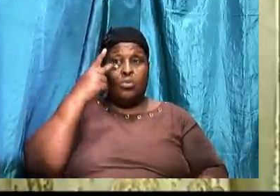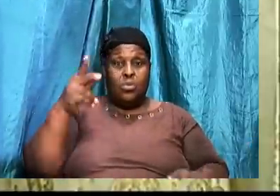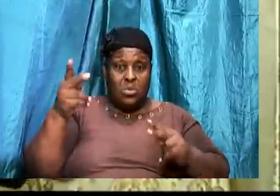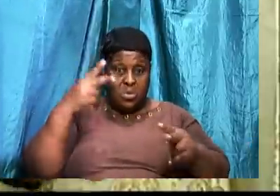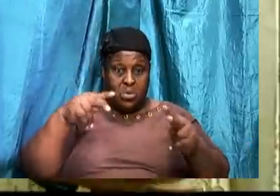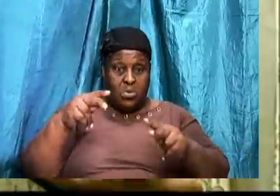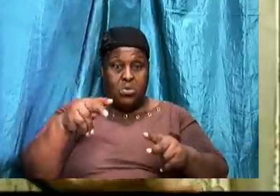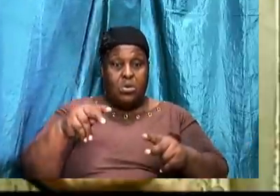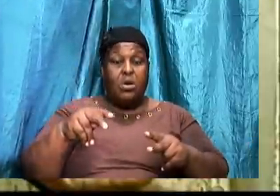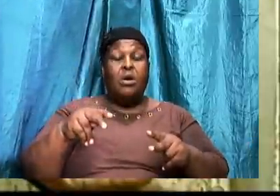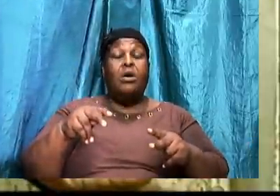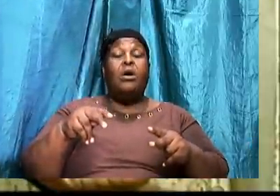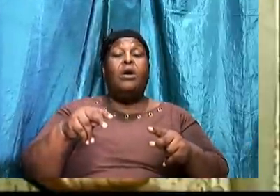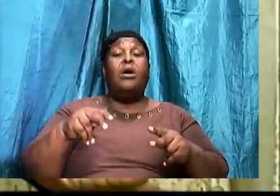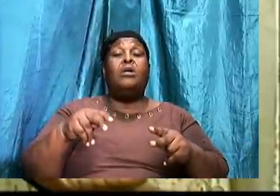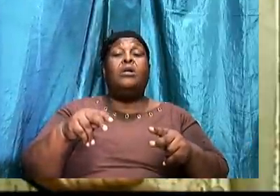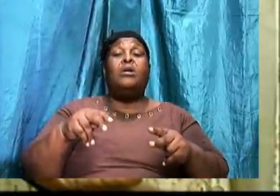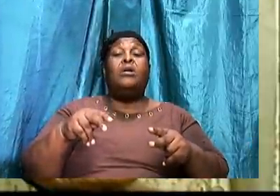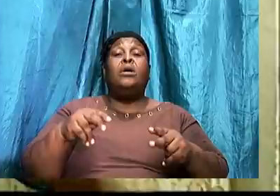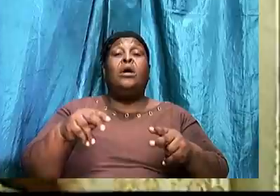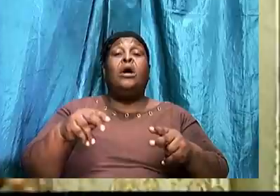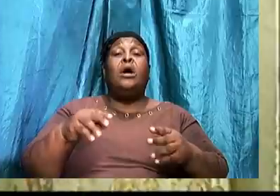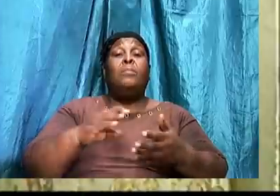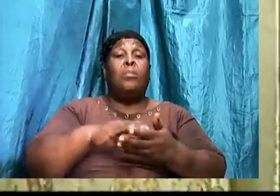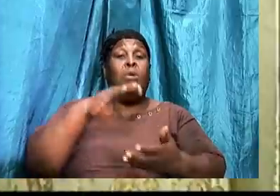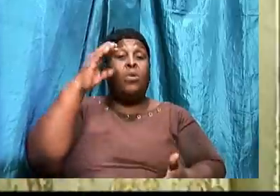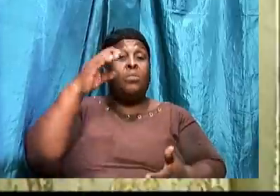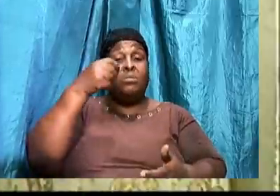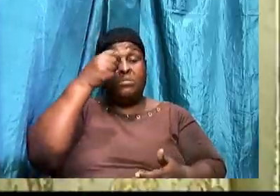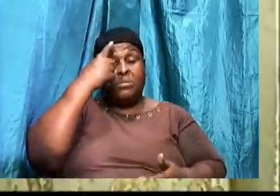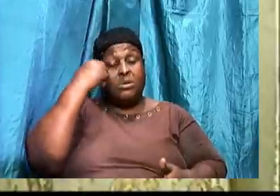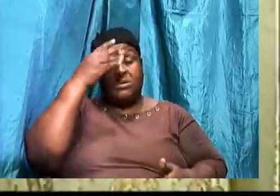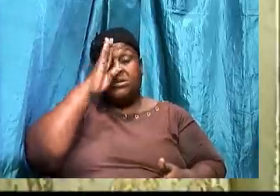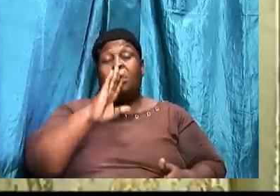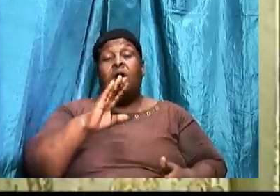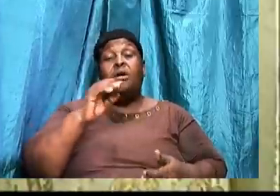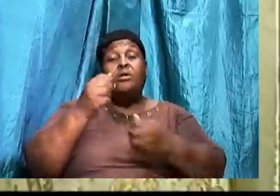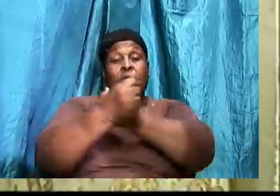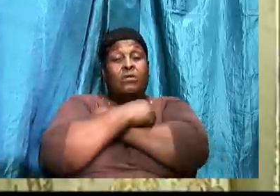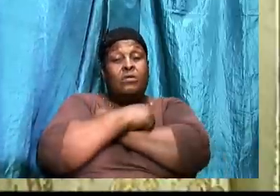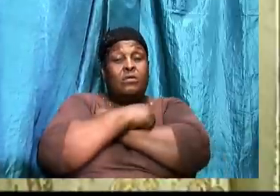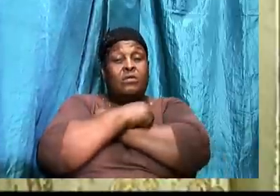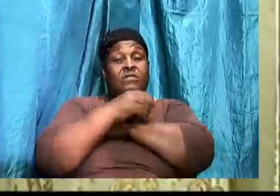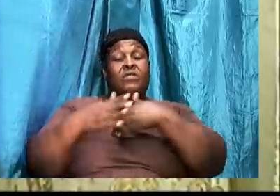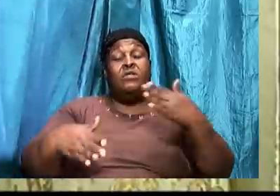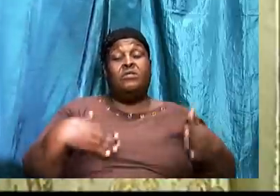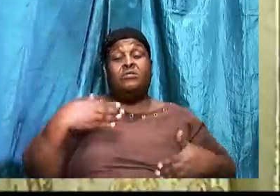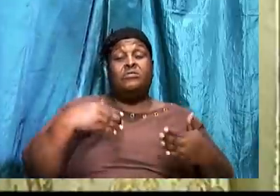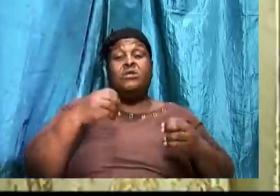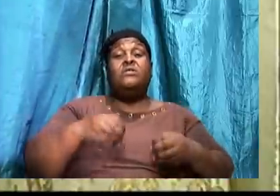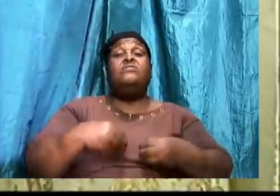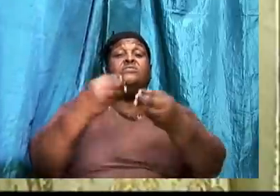For God loves. A cheerful giver. Bible says so.